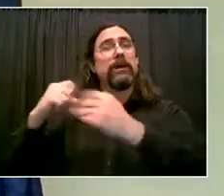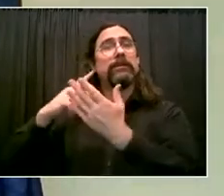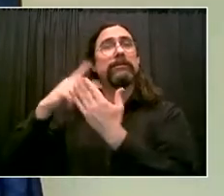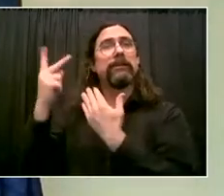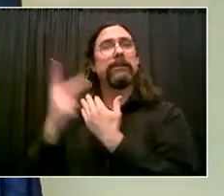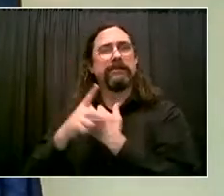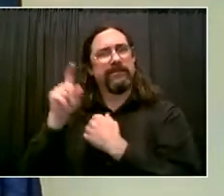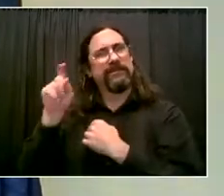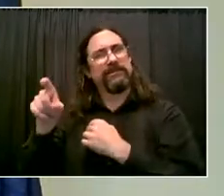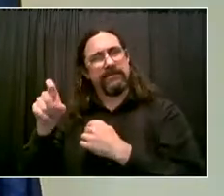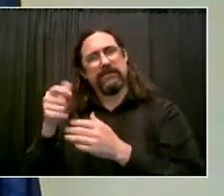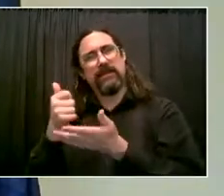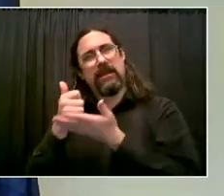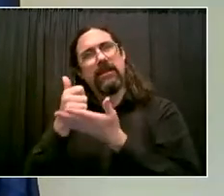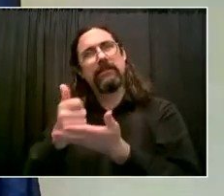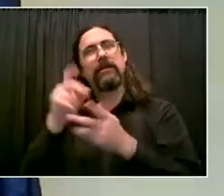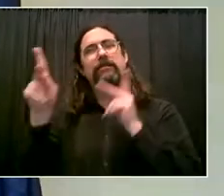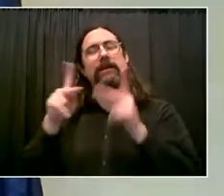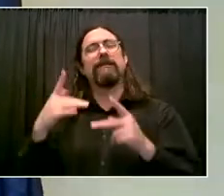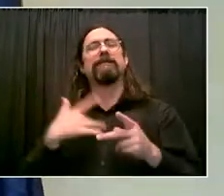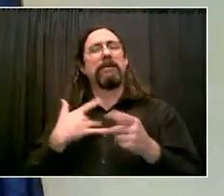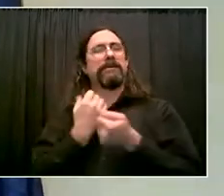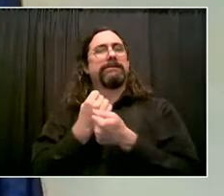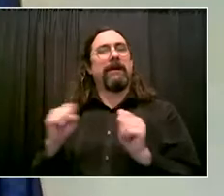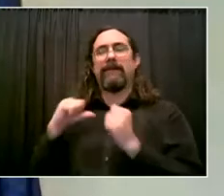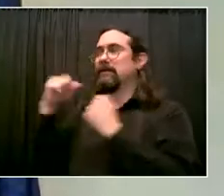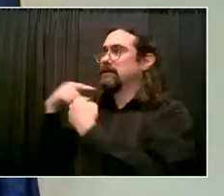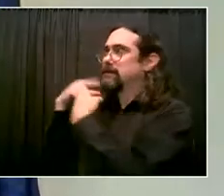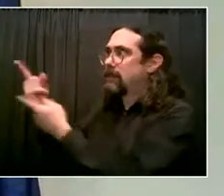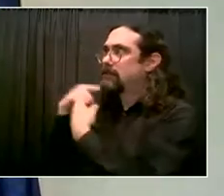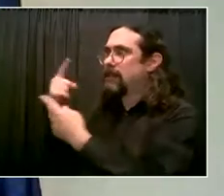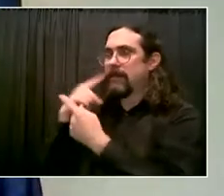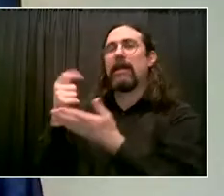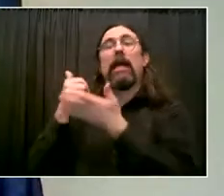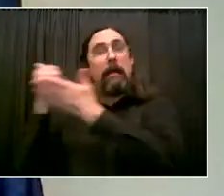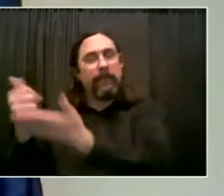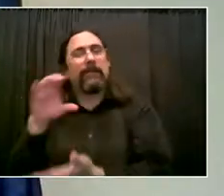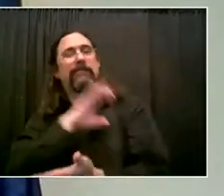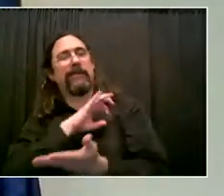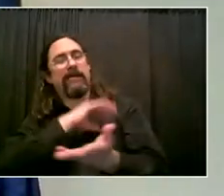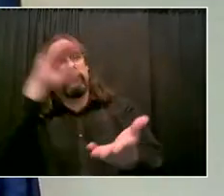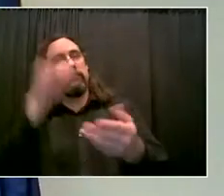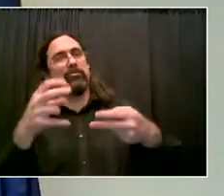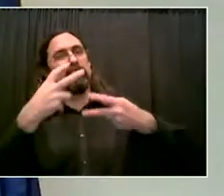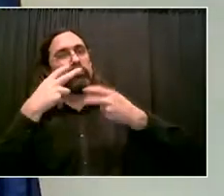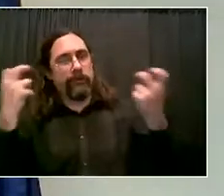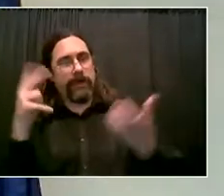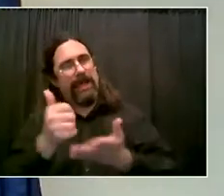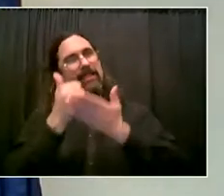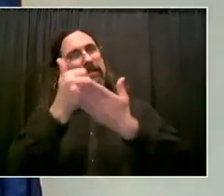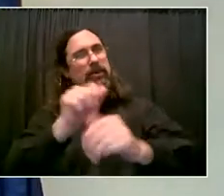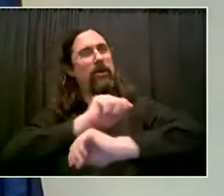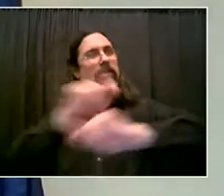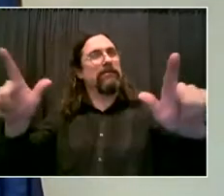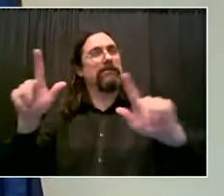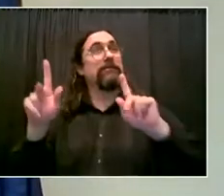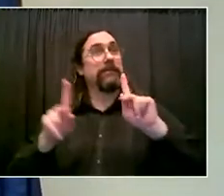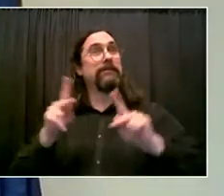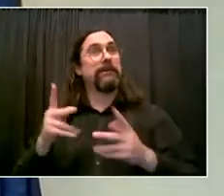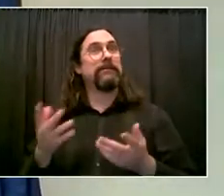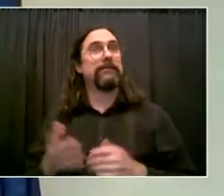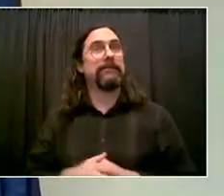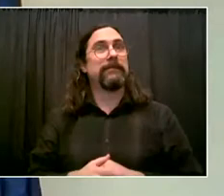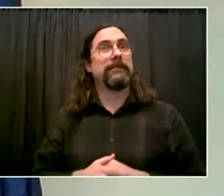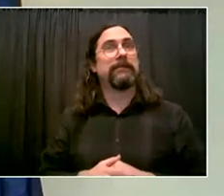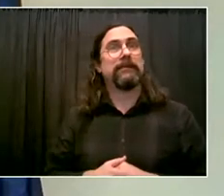that we can get it done. You talk about the courts. We are working. The courts, you know, although not at full capacity, never closed.